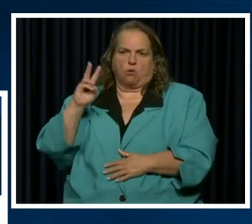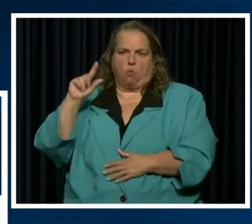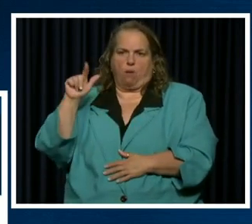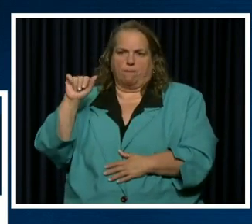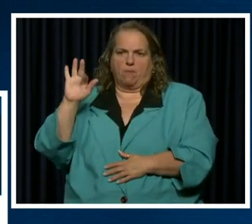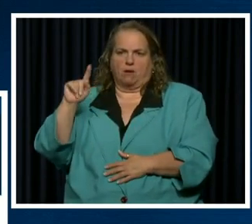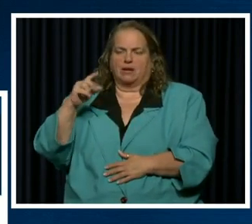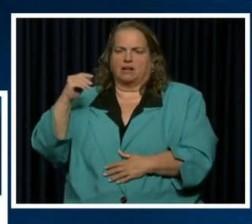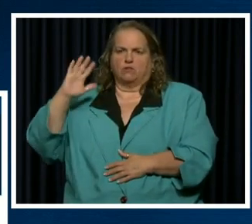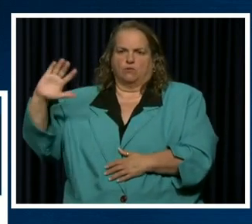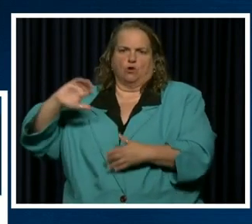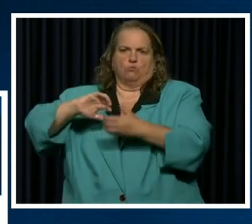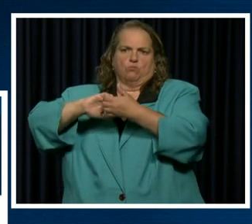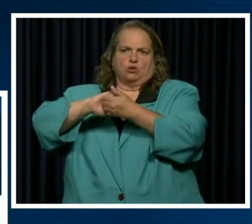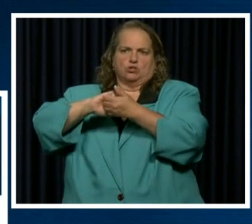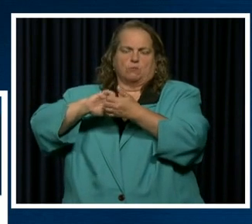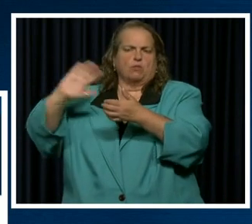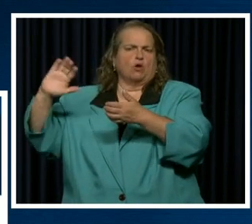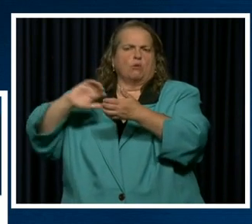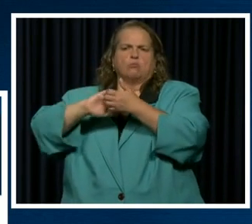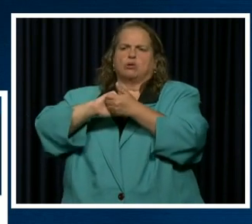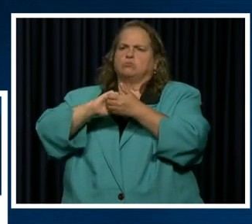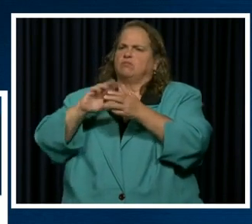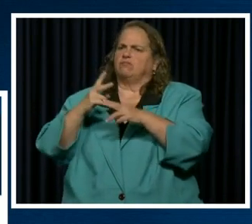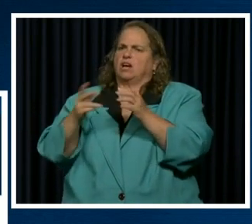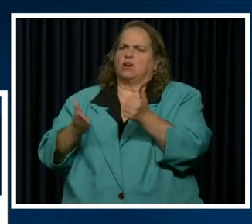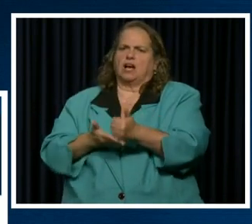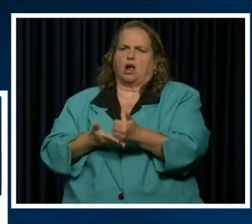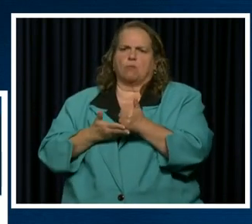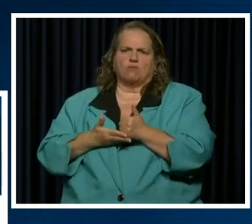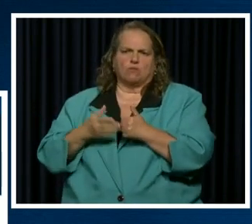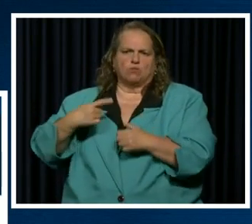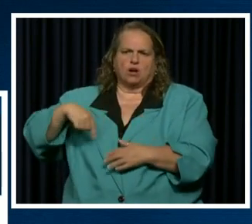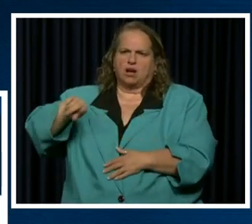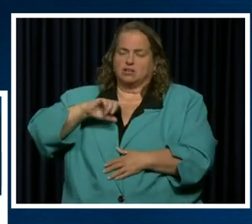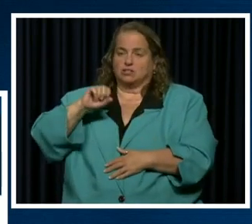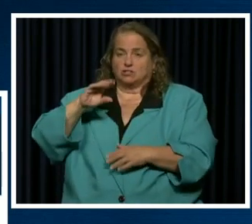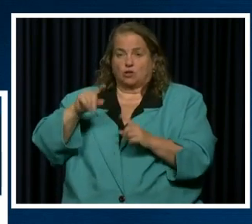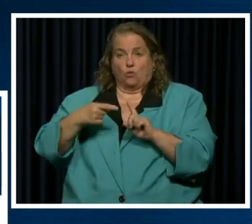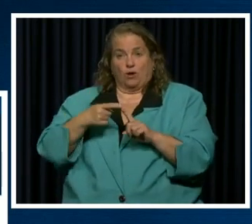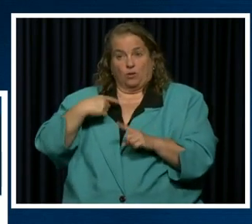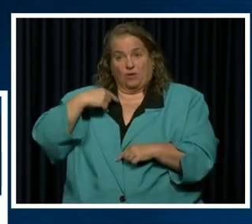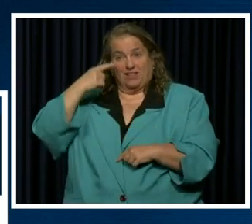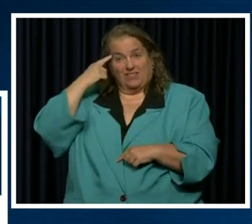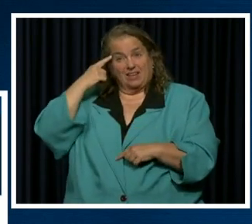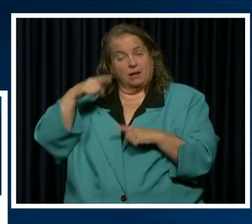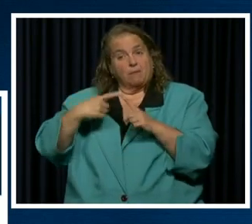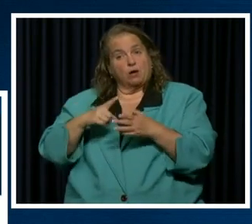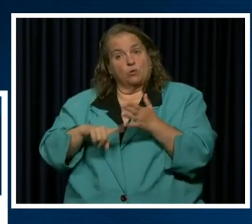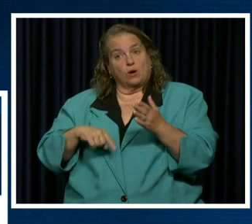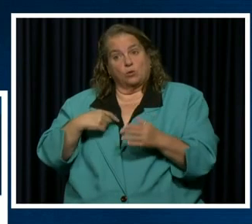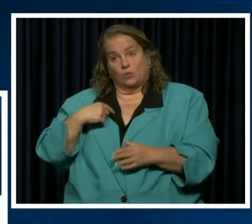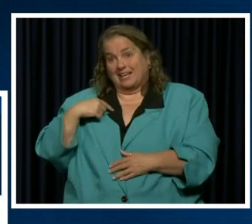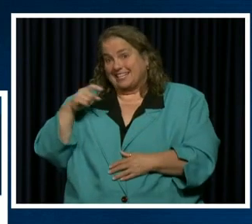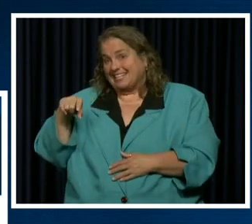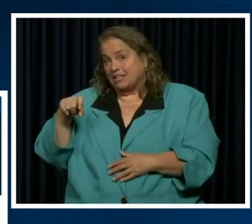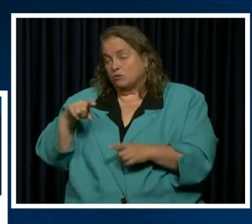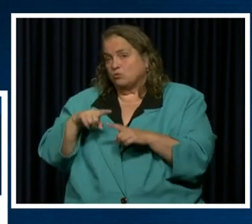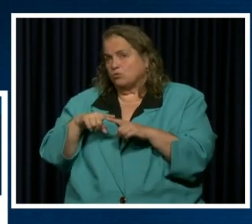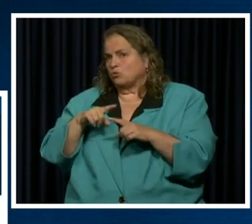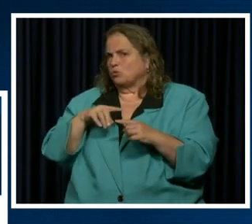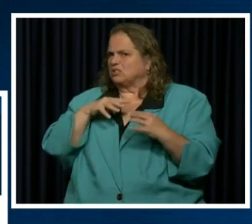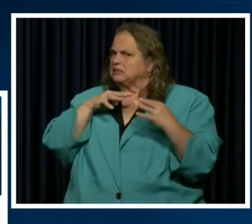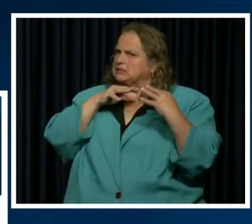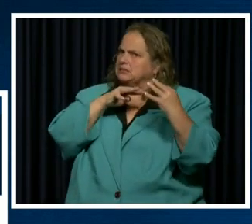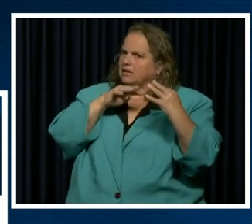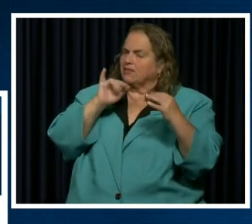their partnerships and these partnerships have been really helpful for us. So when we think about you know what we need to combat this